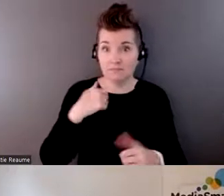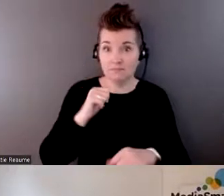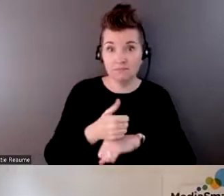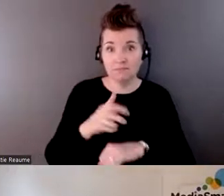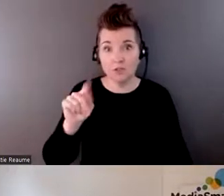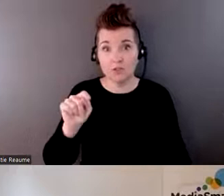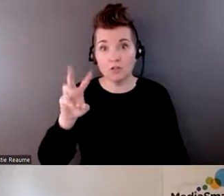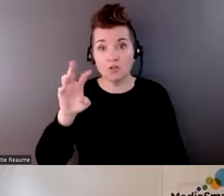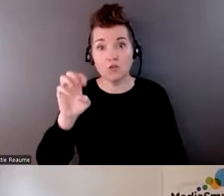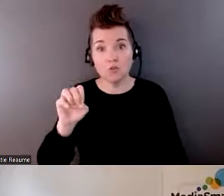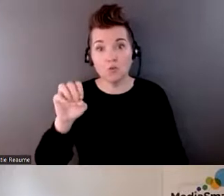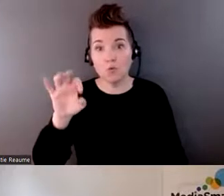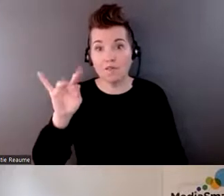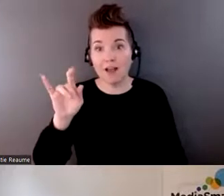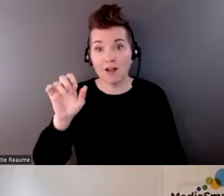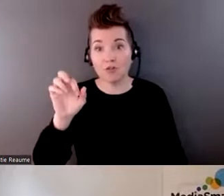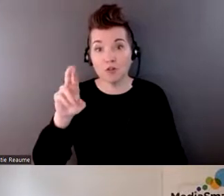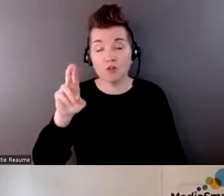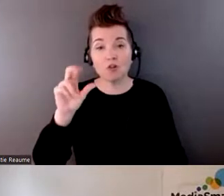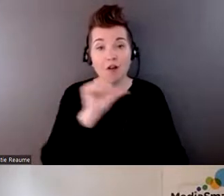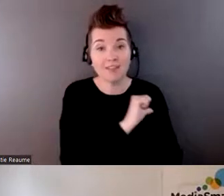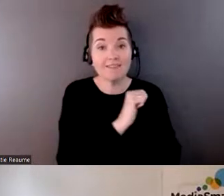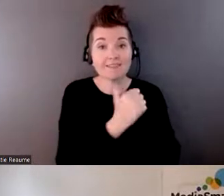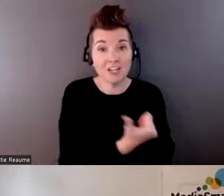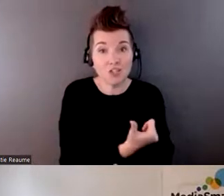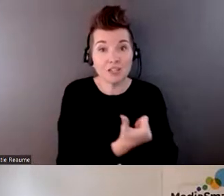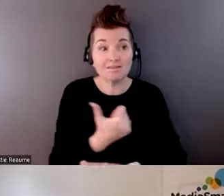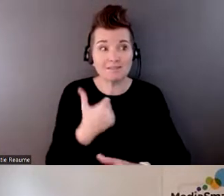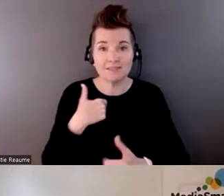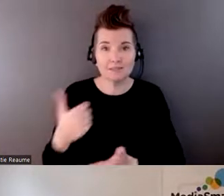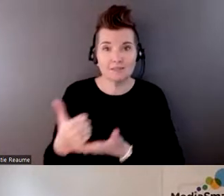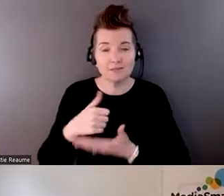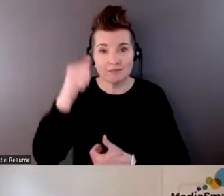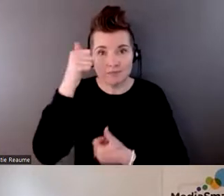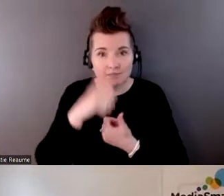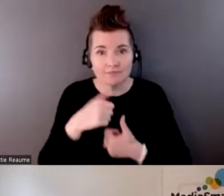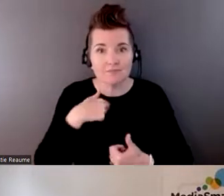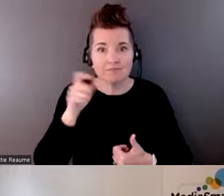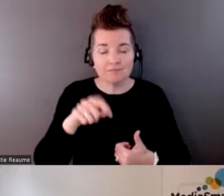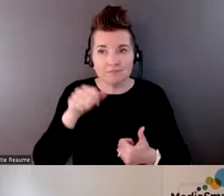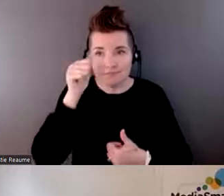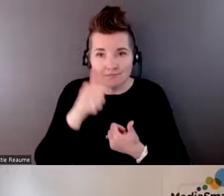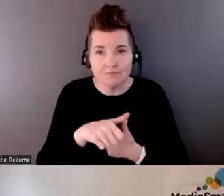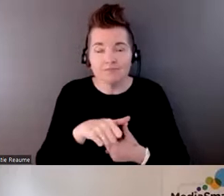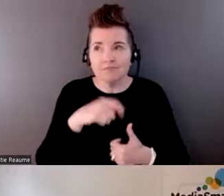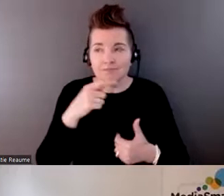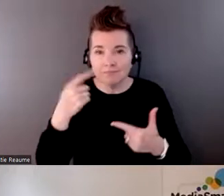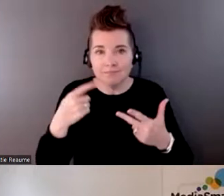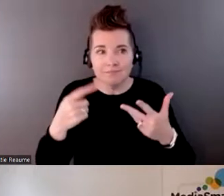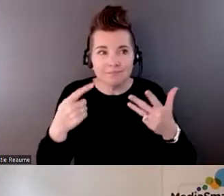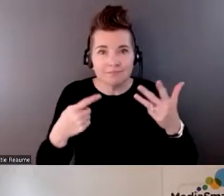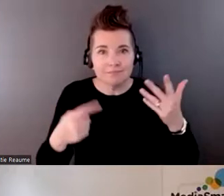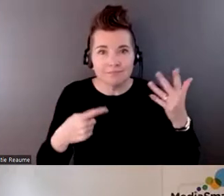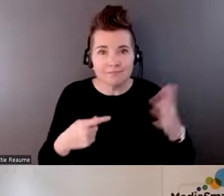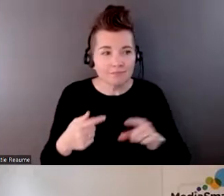things into, you know, once we started working remotely, I needed lots of reminders. So those are just nice, nice to have those, you know, go to notes